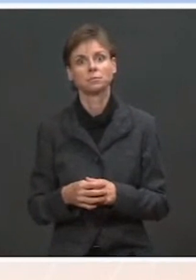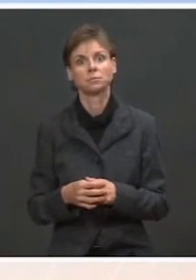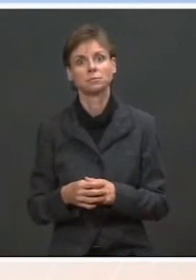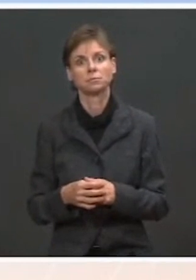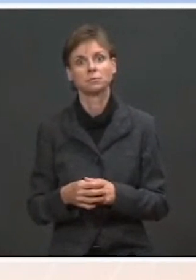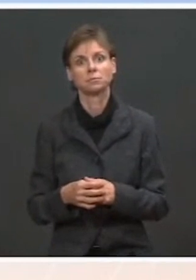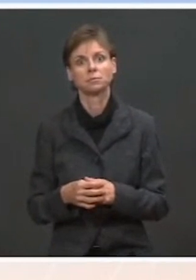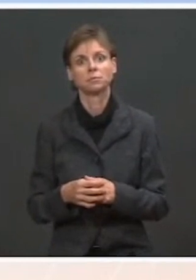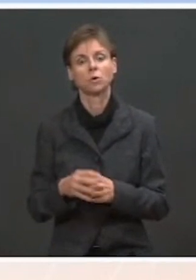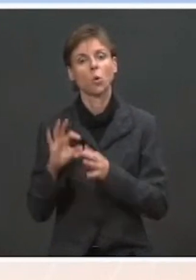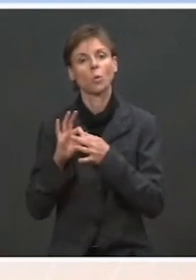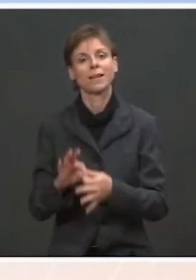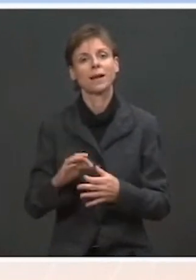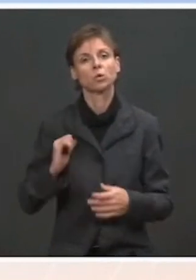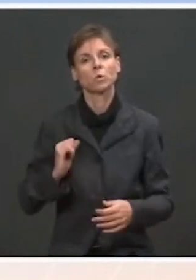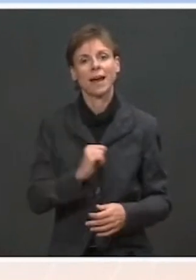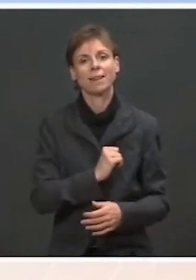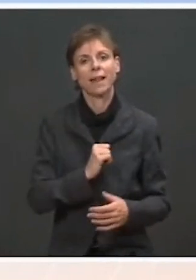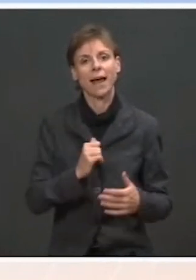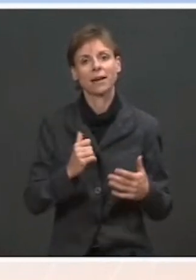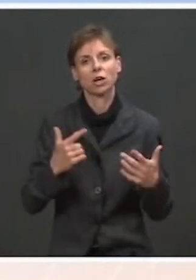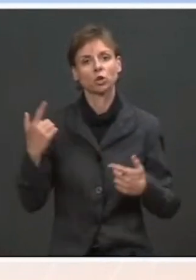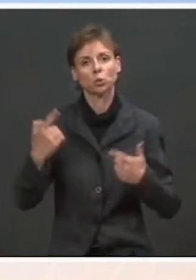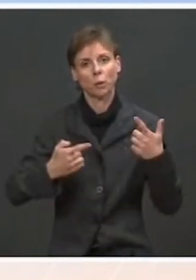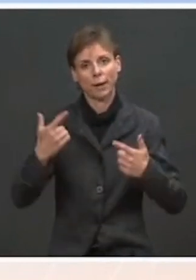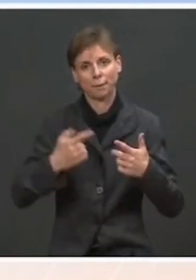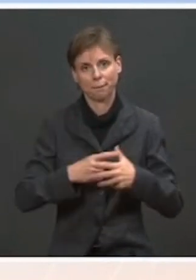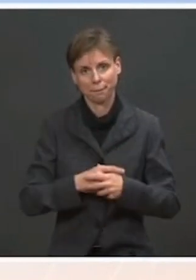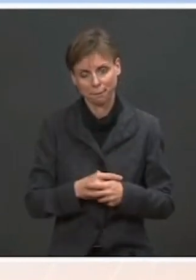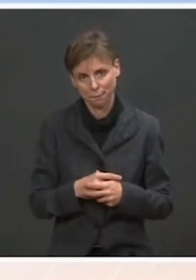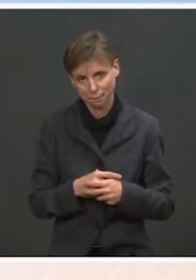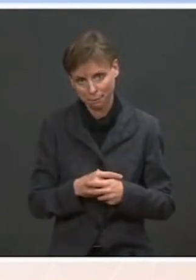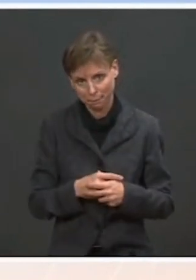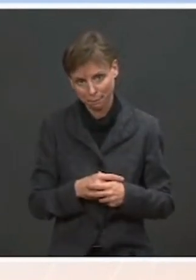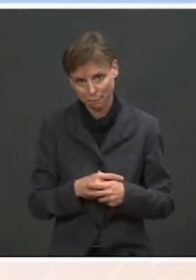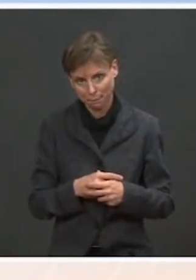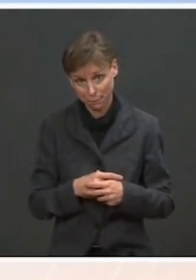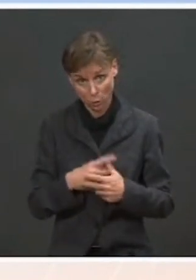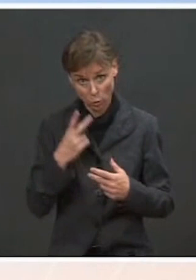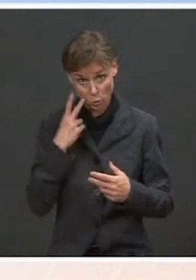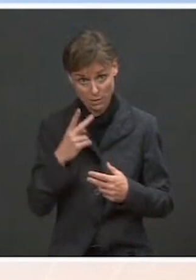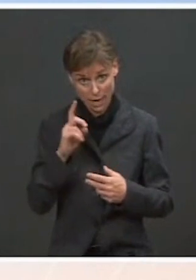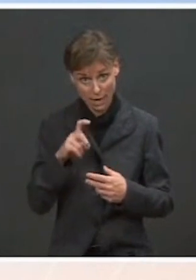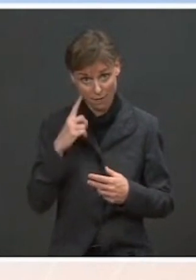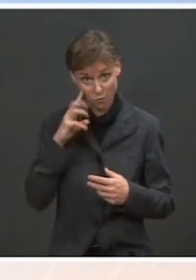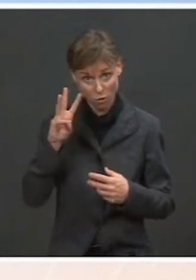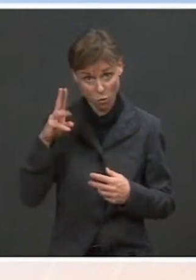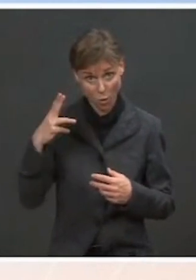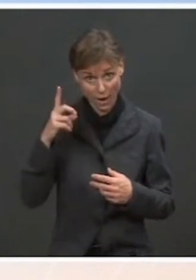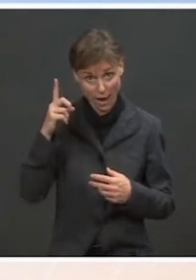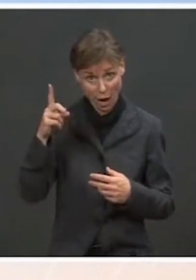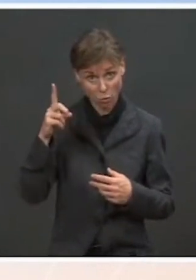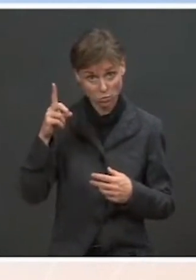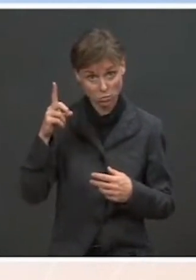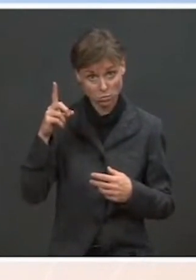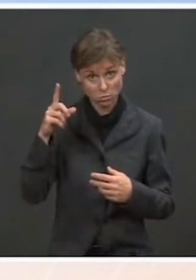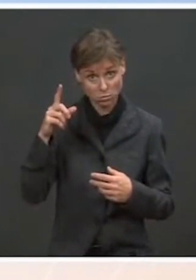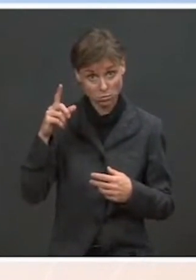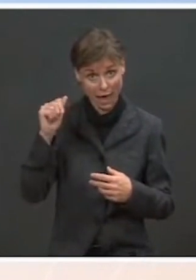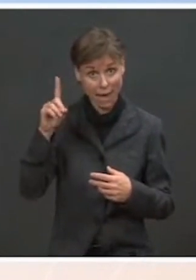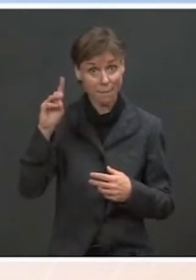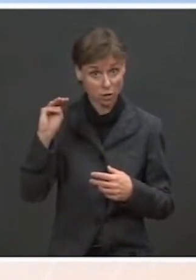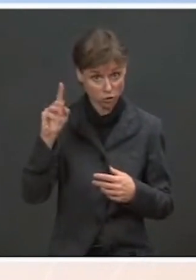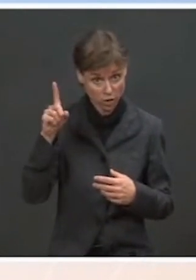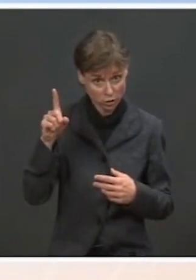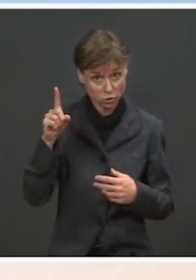So on the Atlanta shootings, do you see some need for the White House and the Administration to create